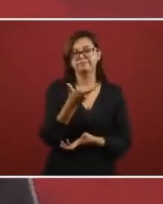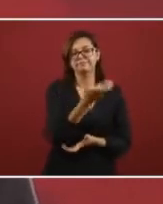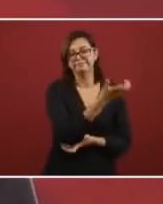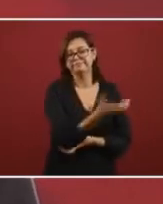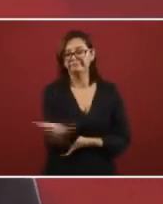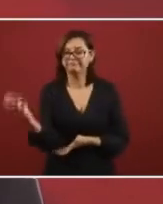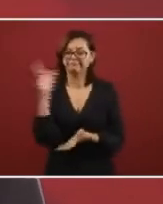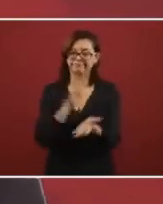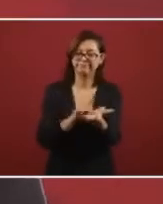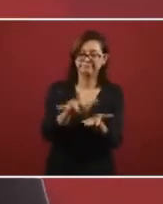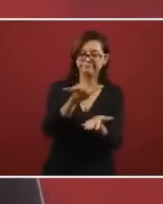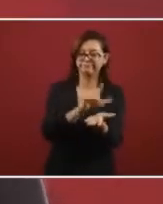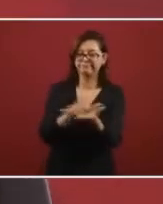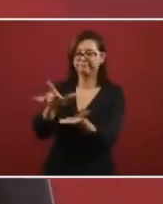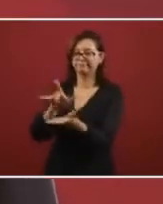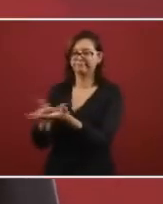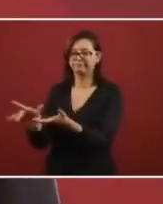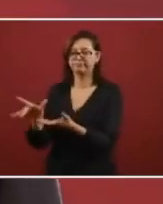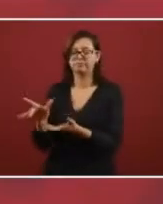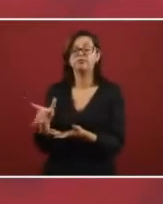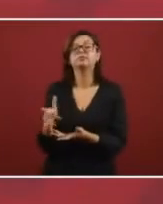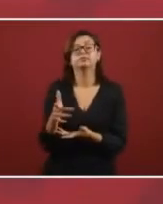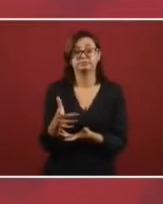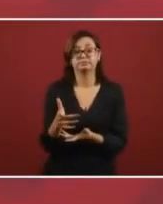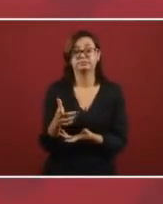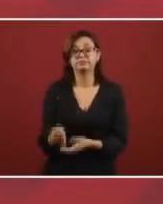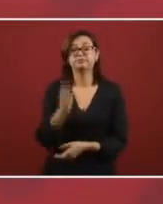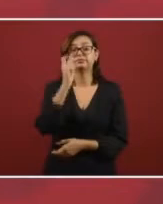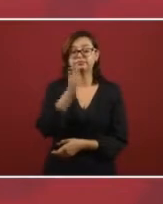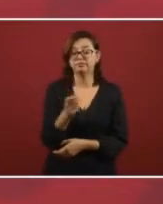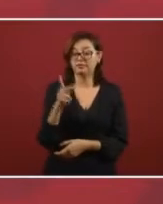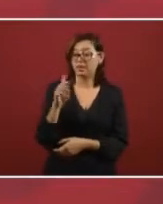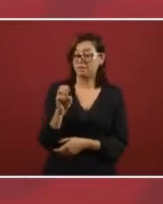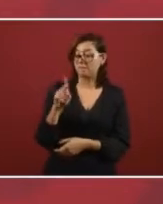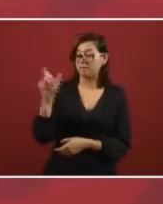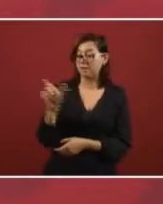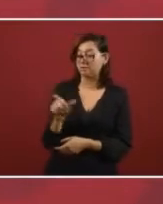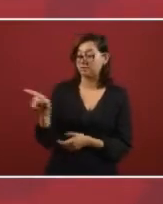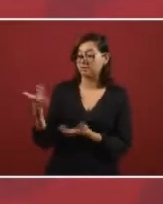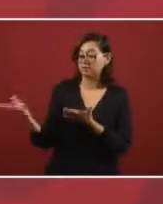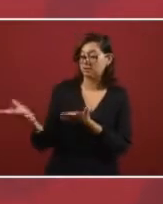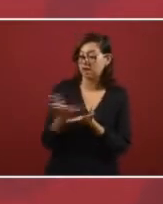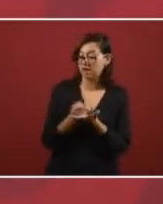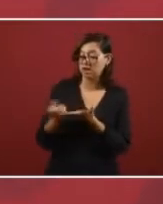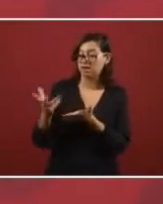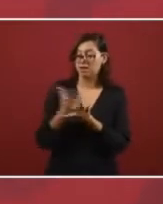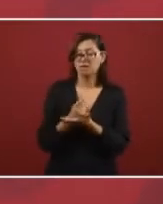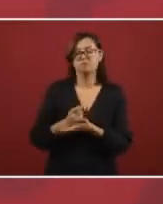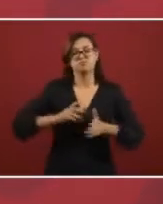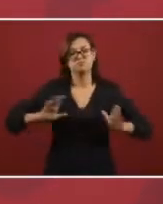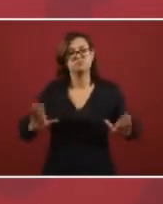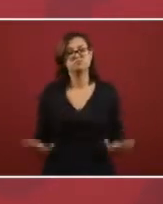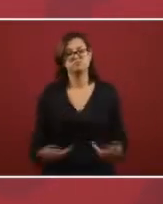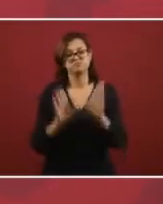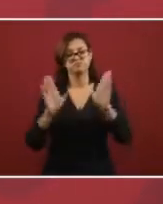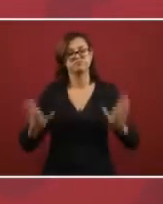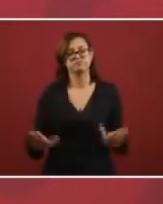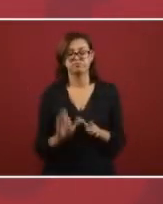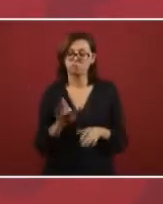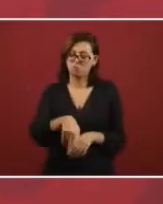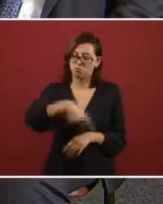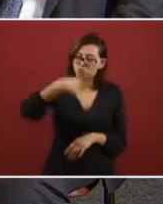uh plant some more petroleum we're going to we're going to utilize the uh